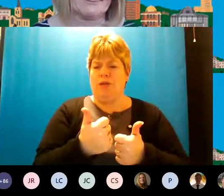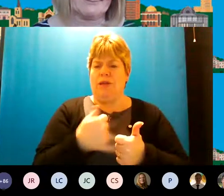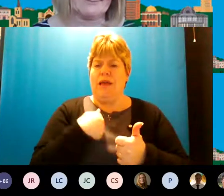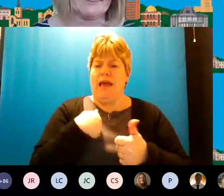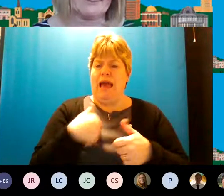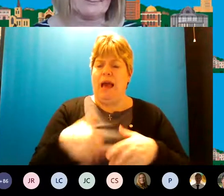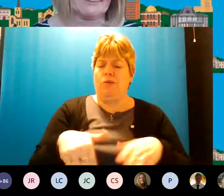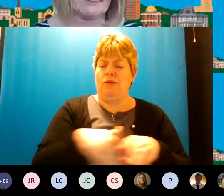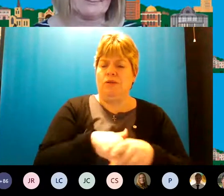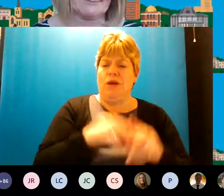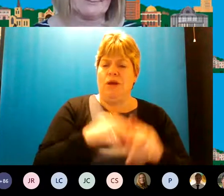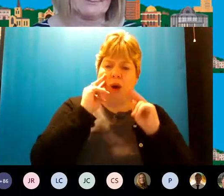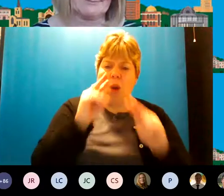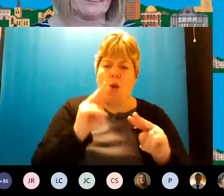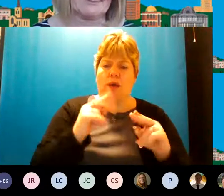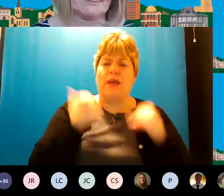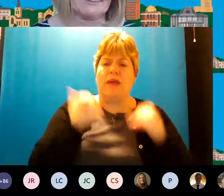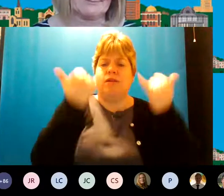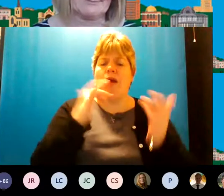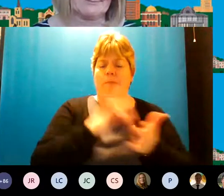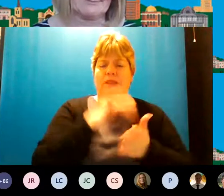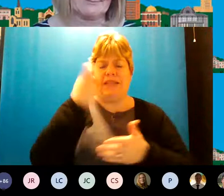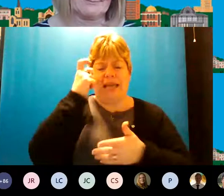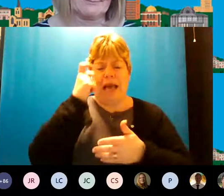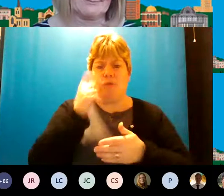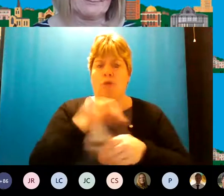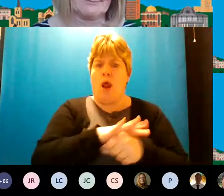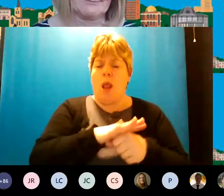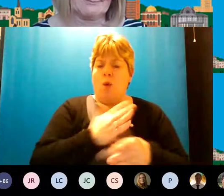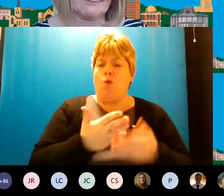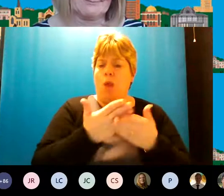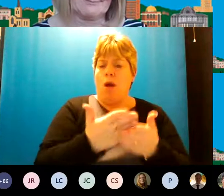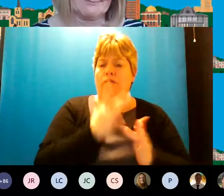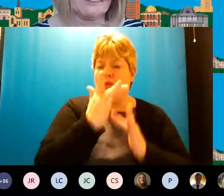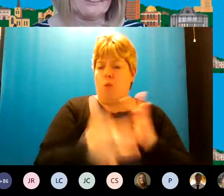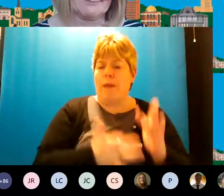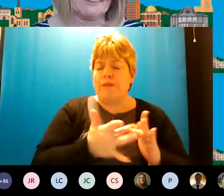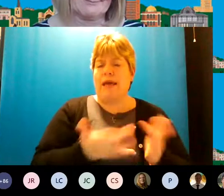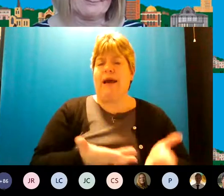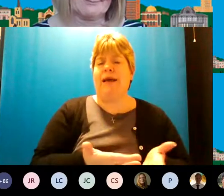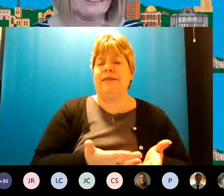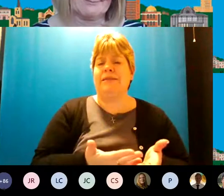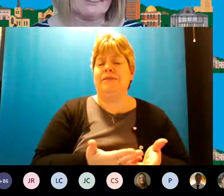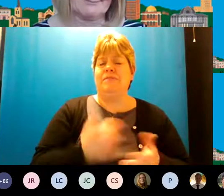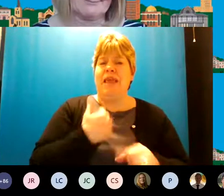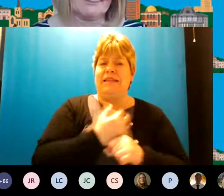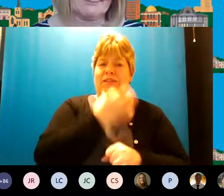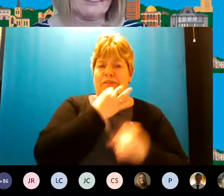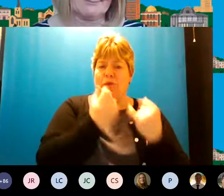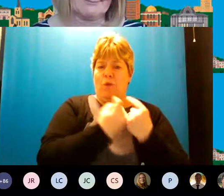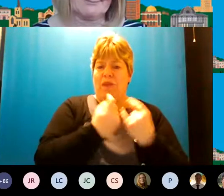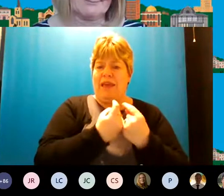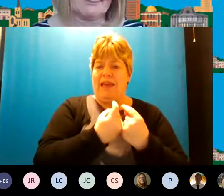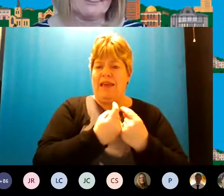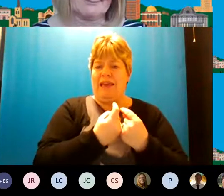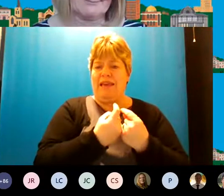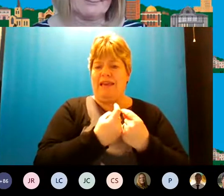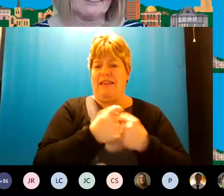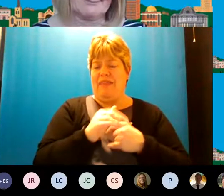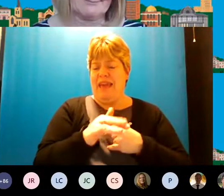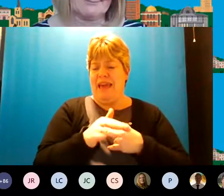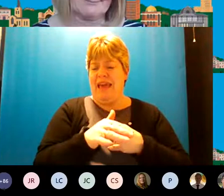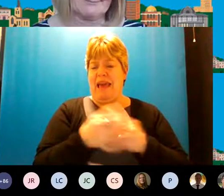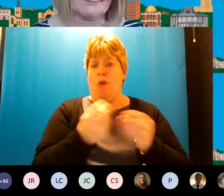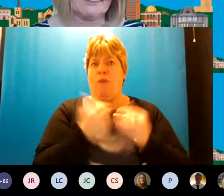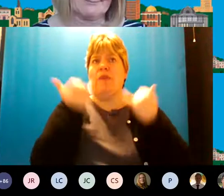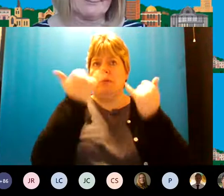you know looking at the derby city council local offer uh the website and you know i did a few things in my own back with the